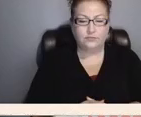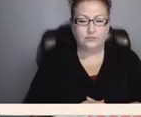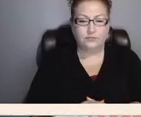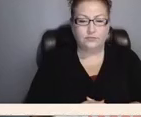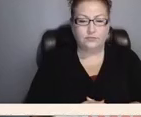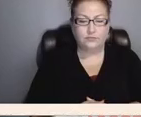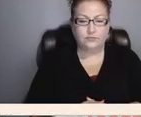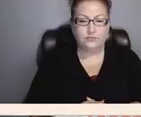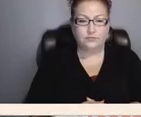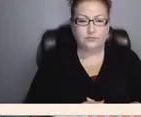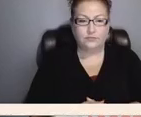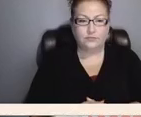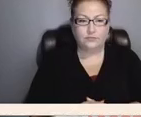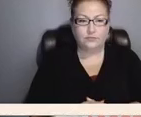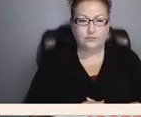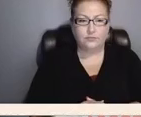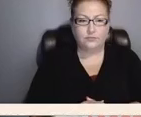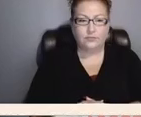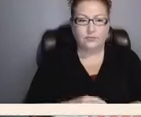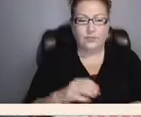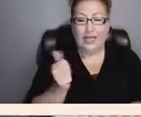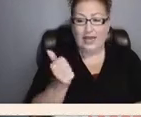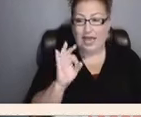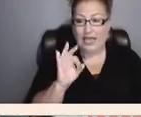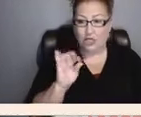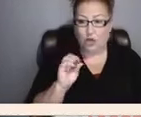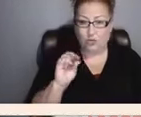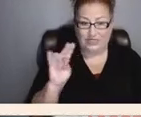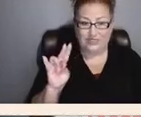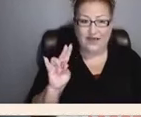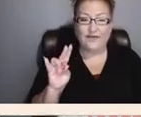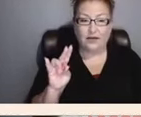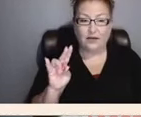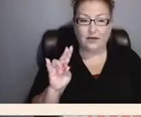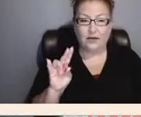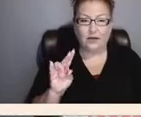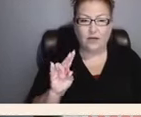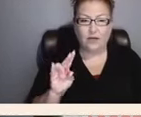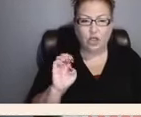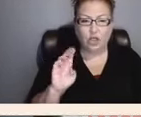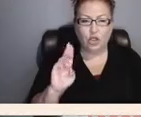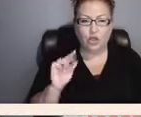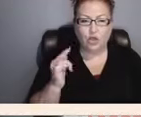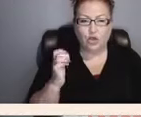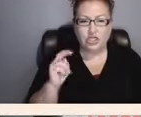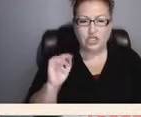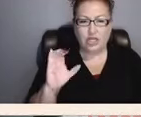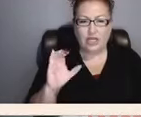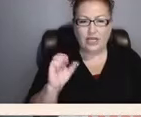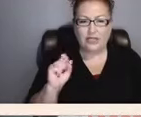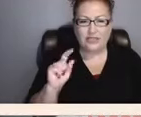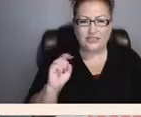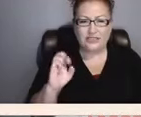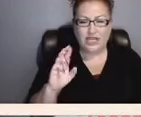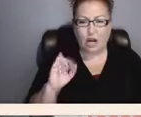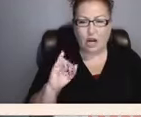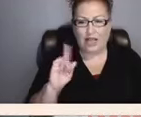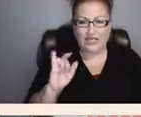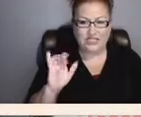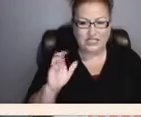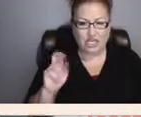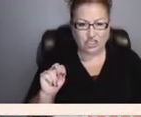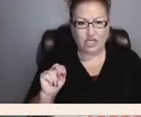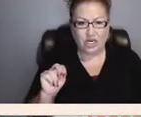And in 1907, eugenic sterilization law spreads like